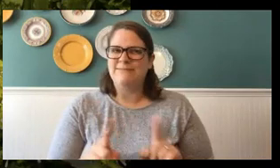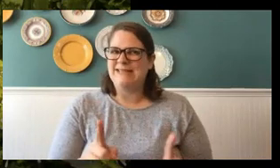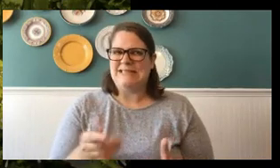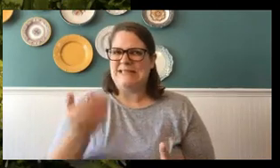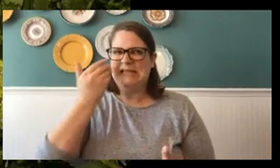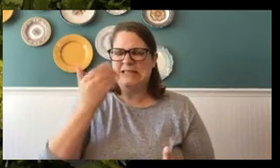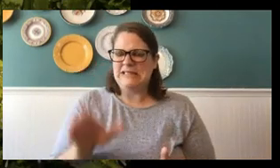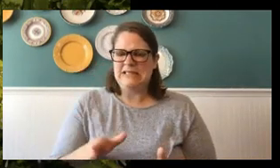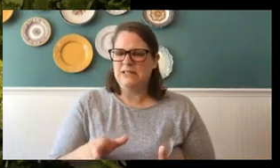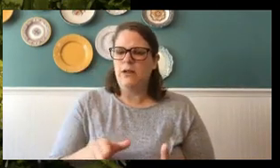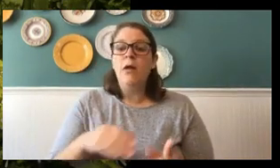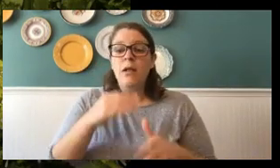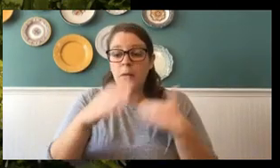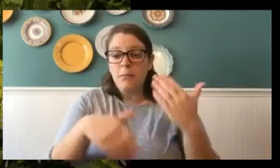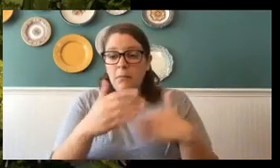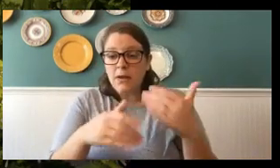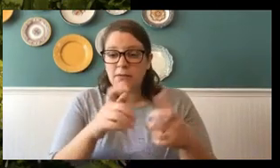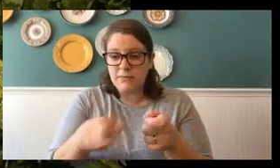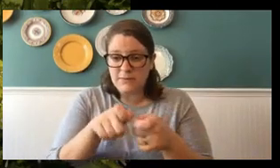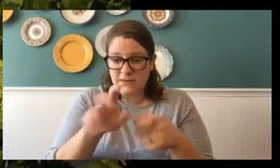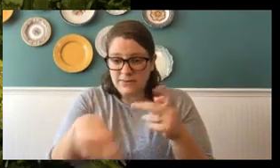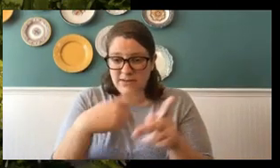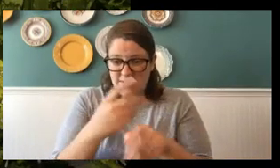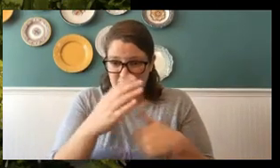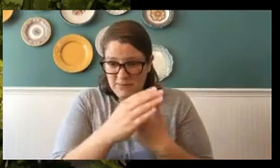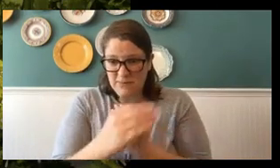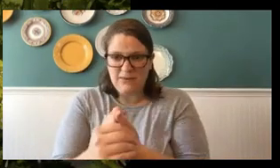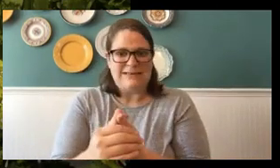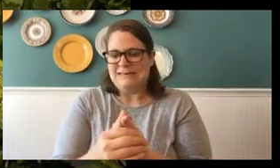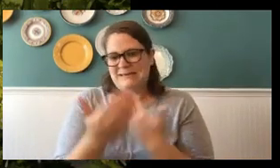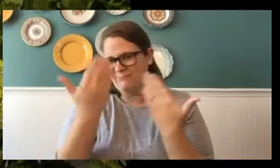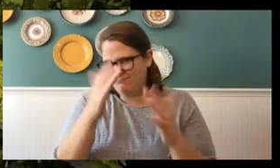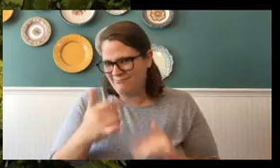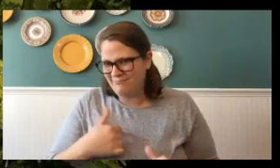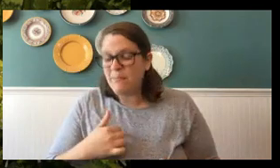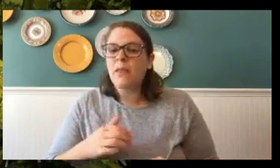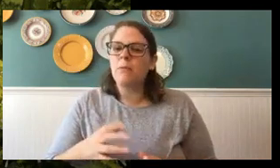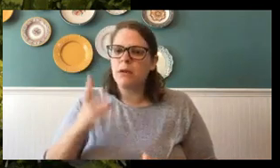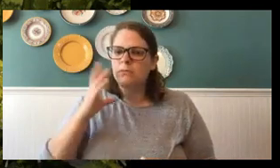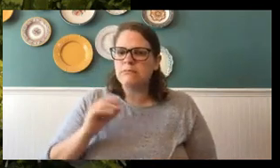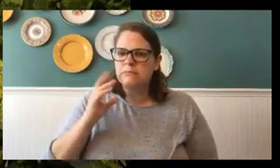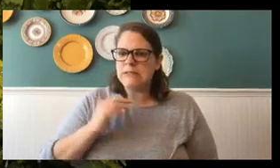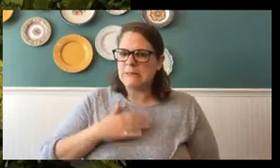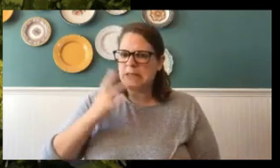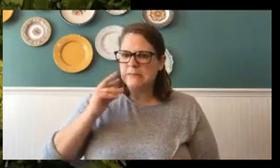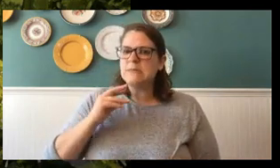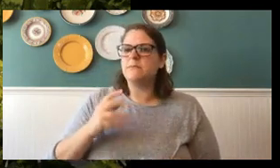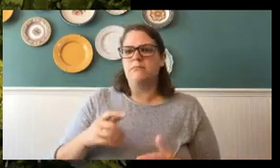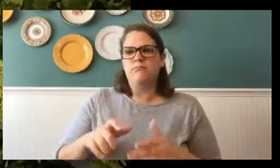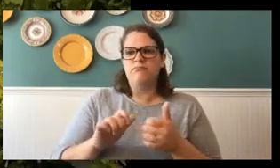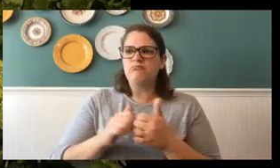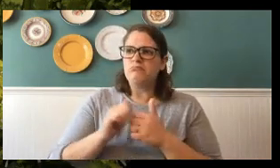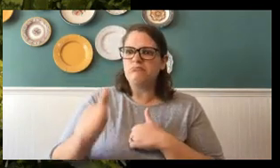migration patterns of the specific species of butterflies. But it's been in my experience that they can fly a pretty good distance.